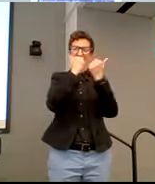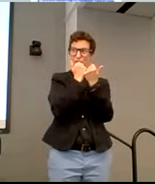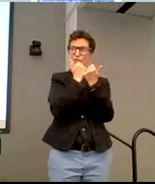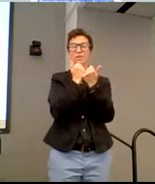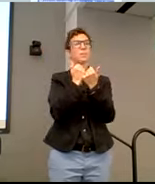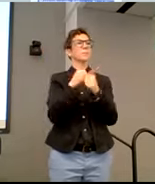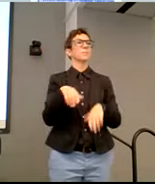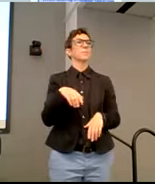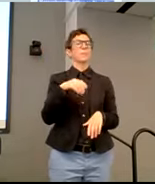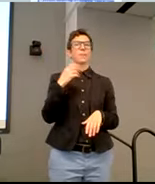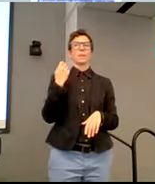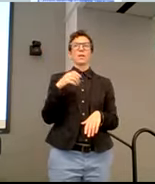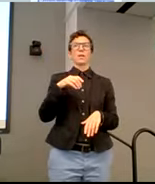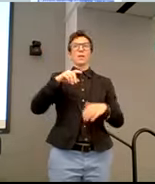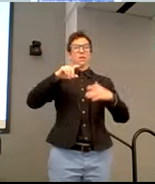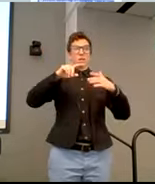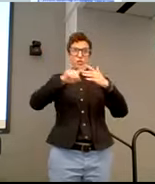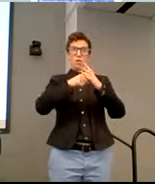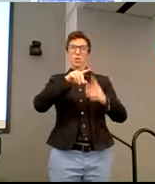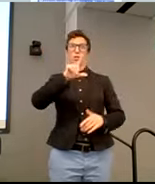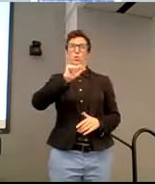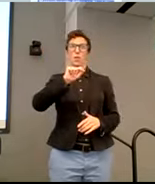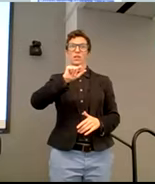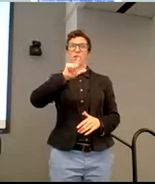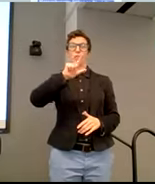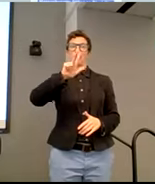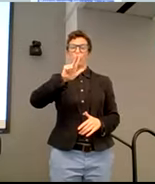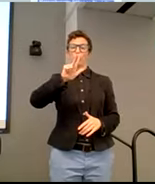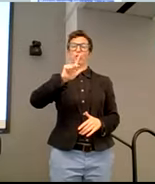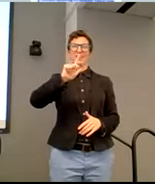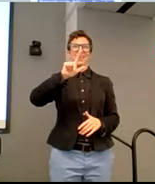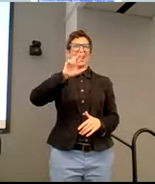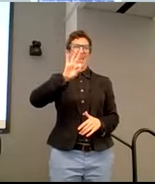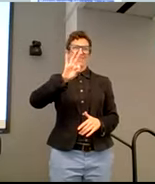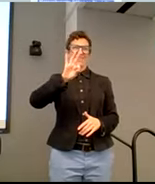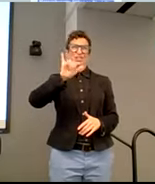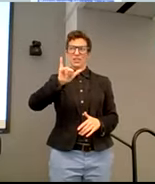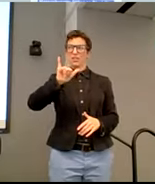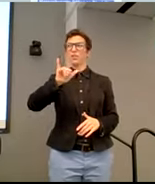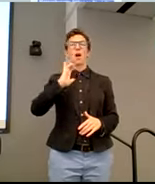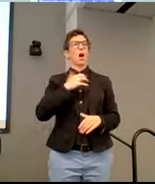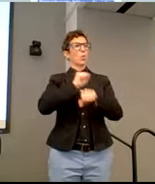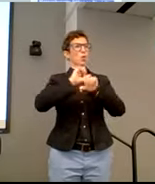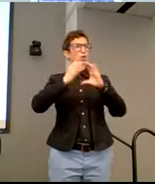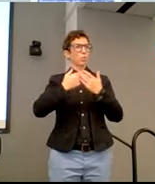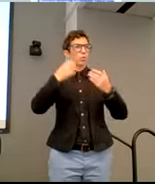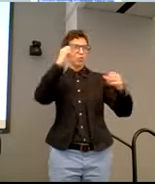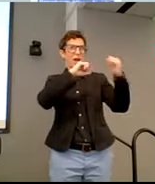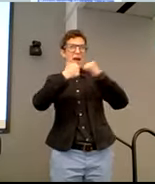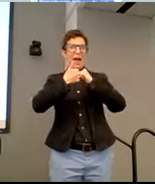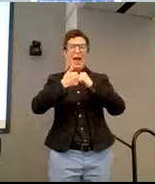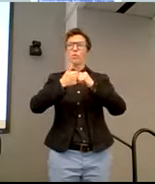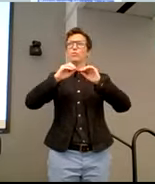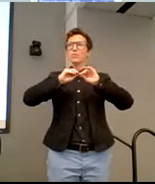beginning with the 2023 fiscal year, the I.T. A.T. working group will be strategizing on how to proceed with disseminate,